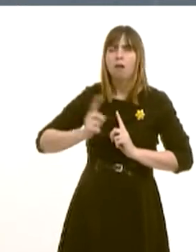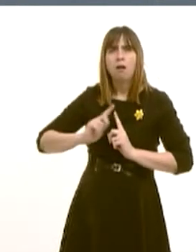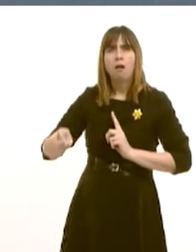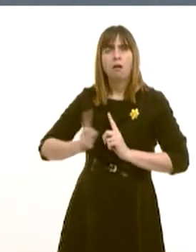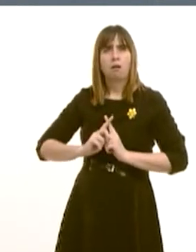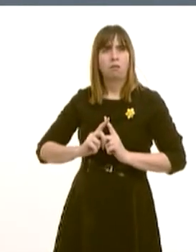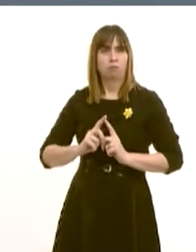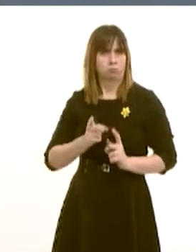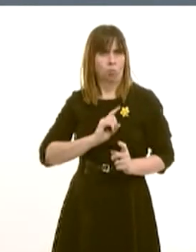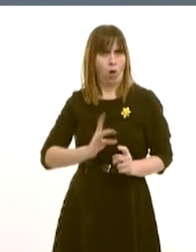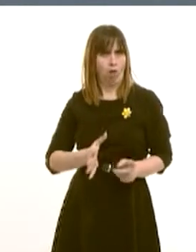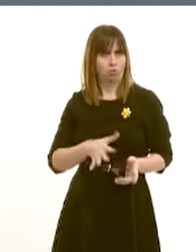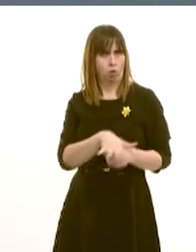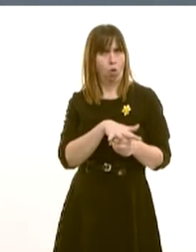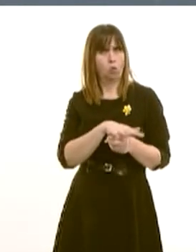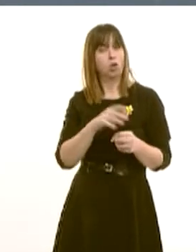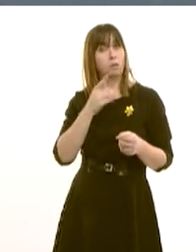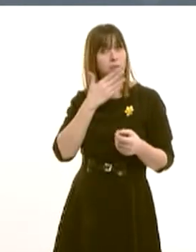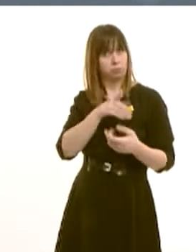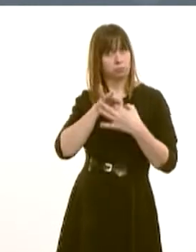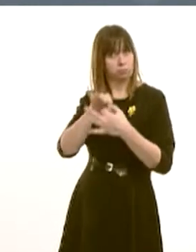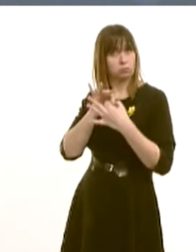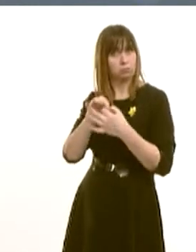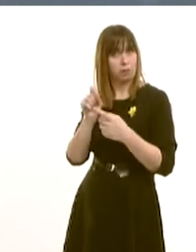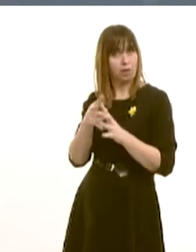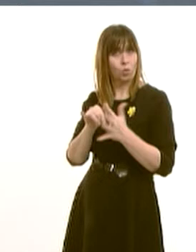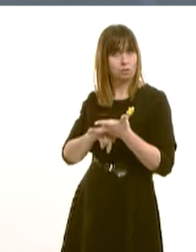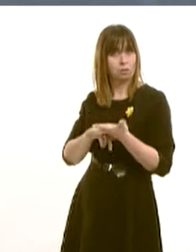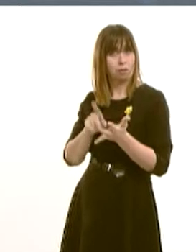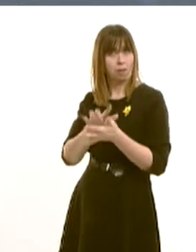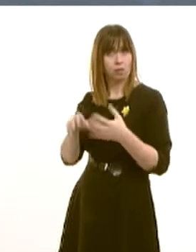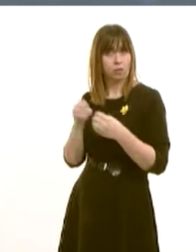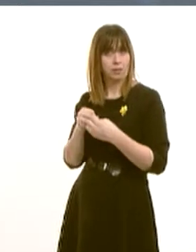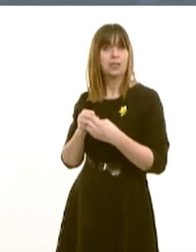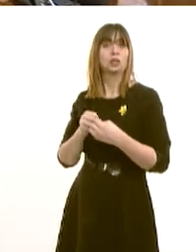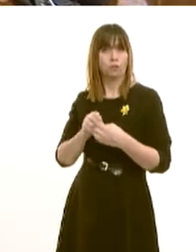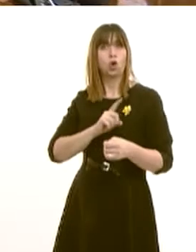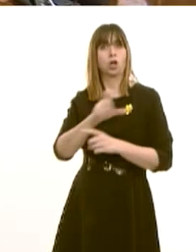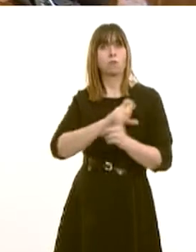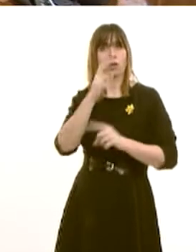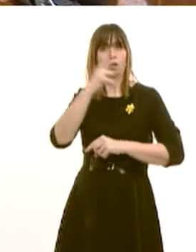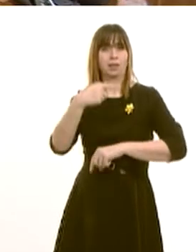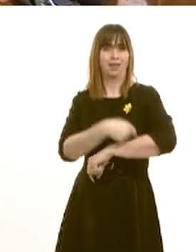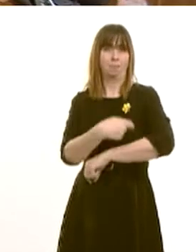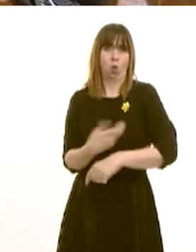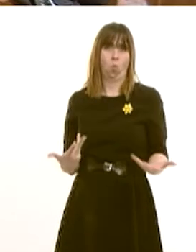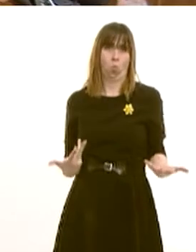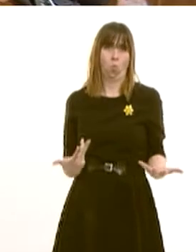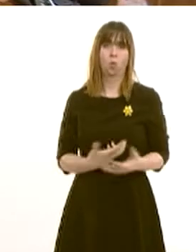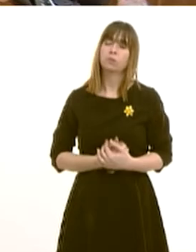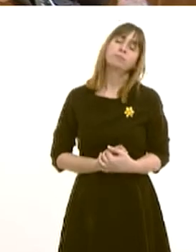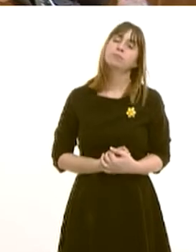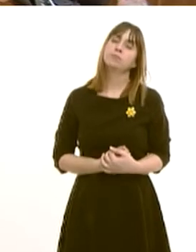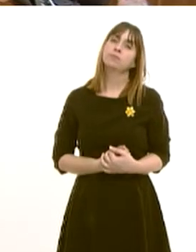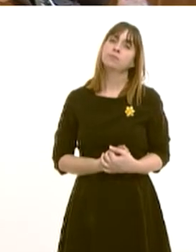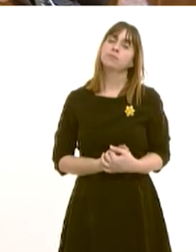do to work with Powys Local Health Board to deliver chemotherapy services in our community hospitals? Well, first of all,